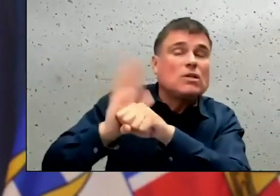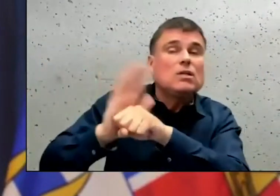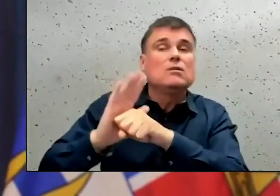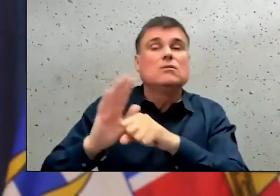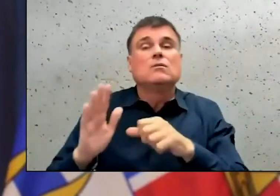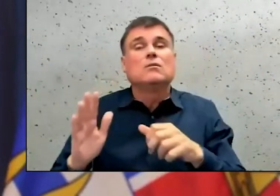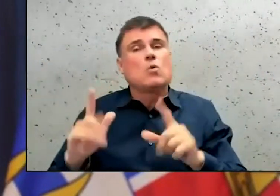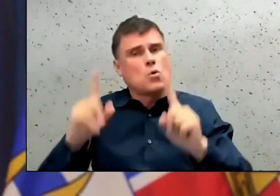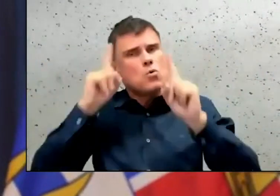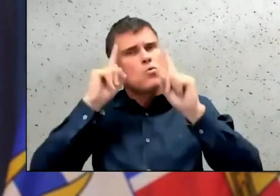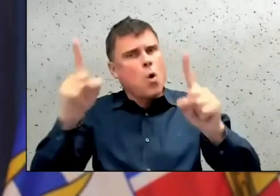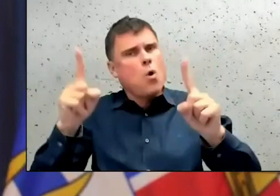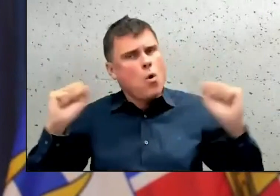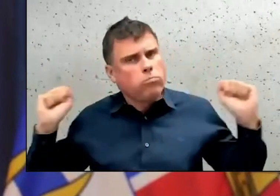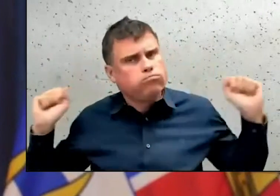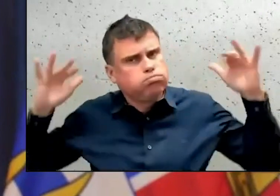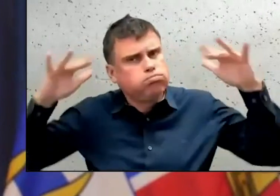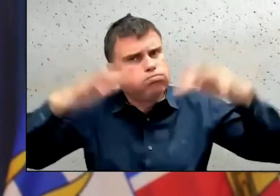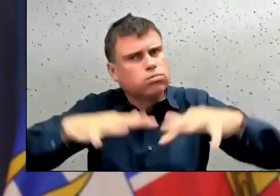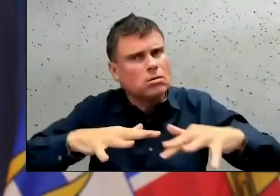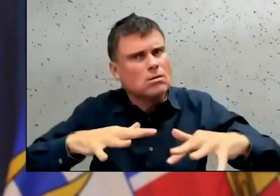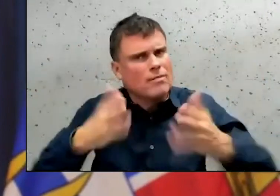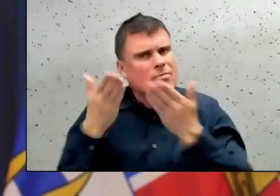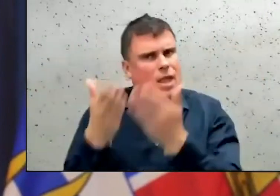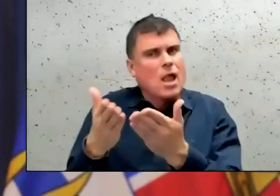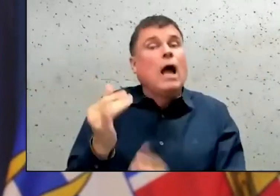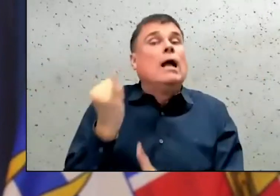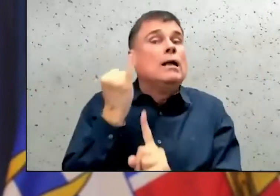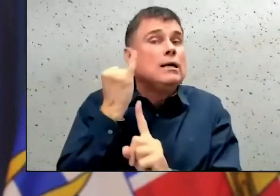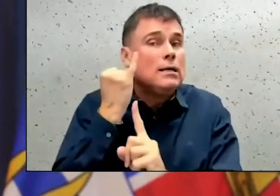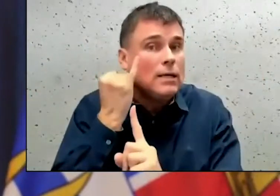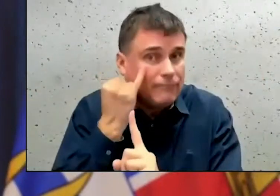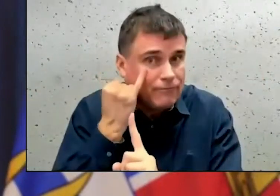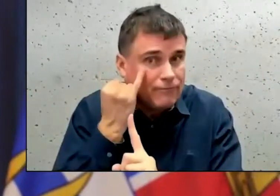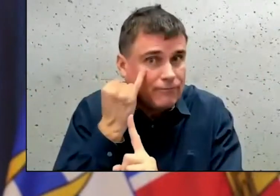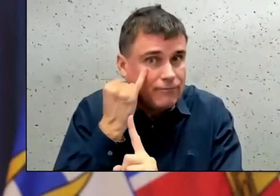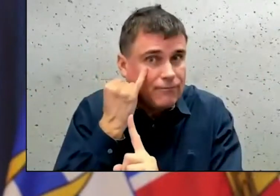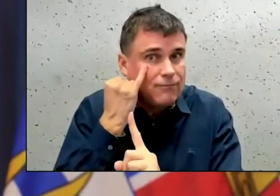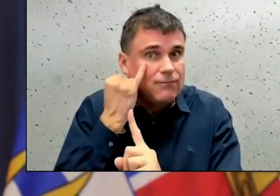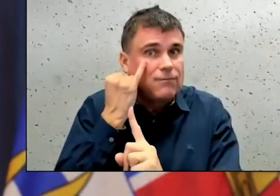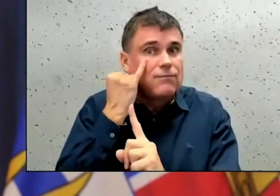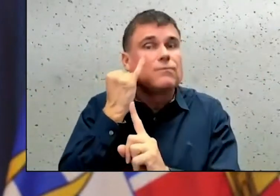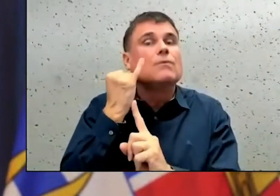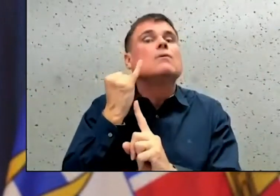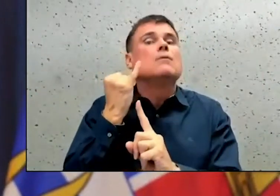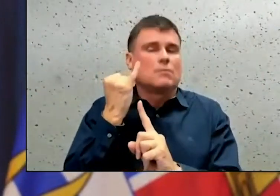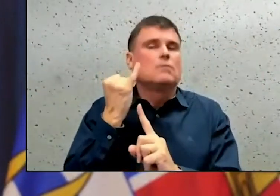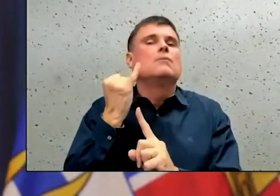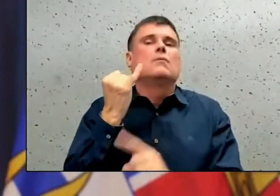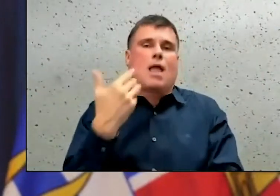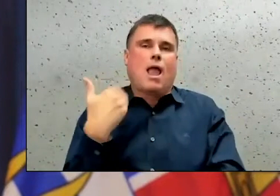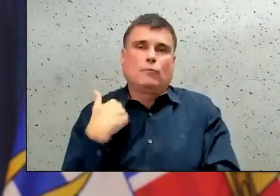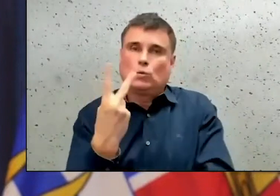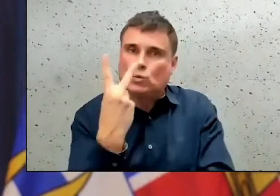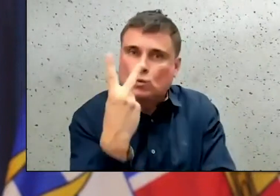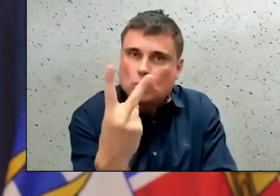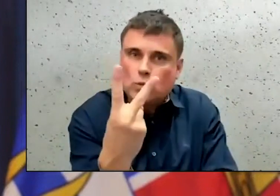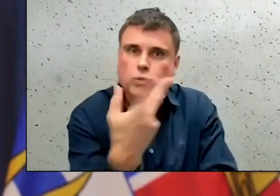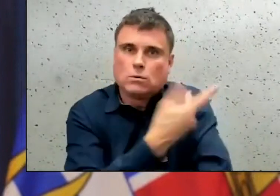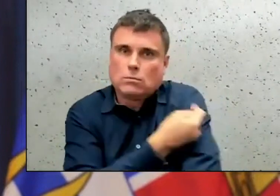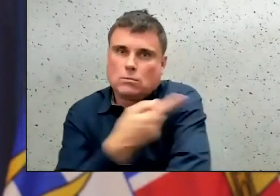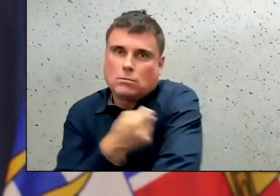where it was only fully vaccinated people who were in those settings. So it doesn't reduce the risk to zero.